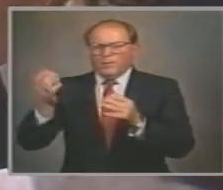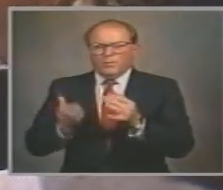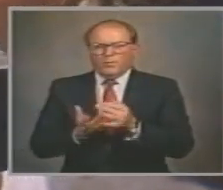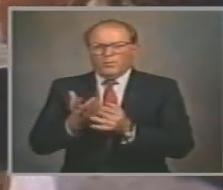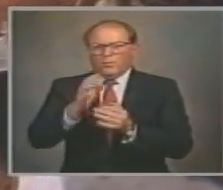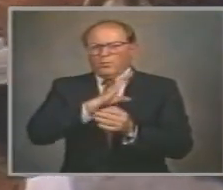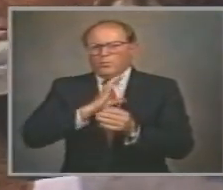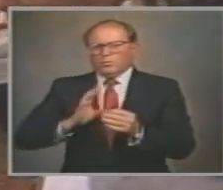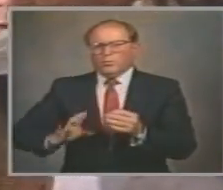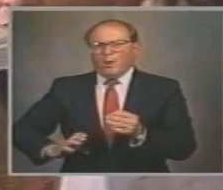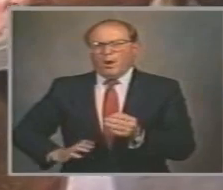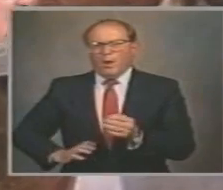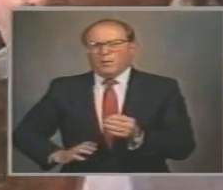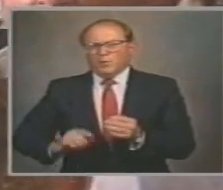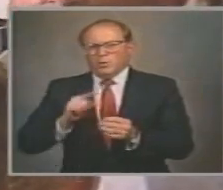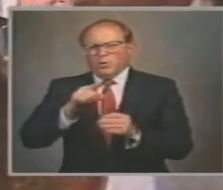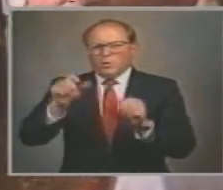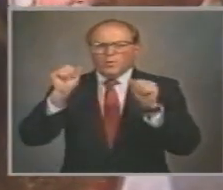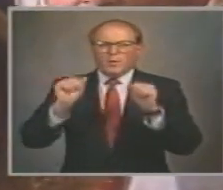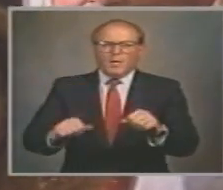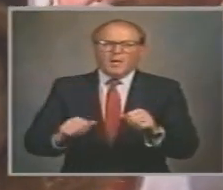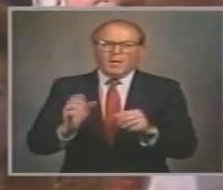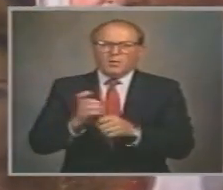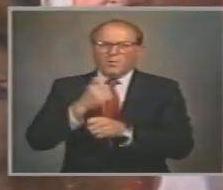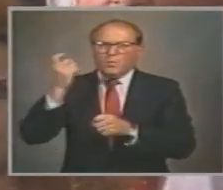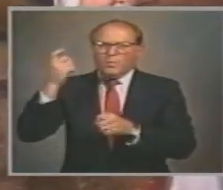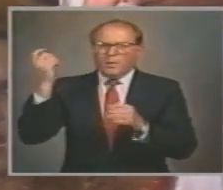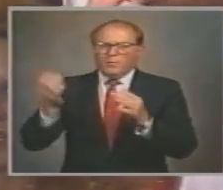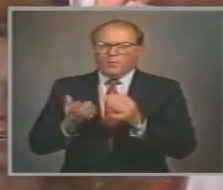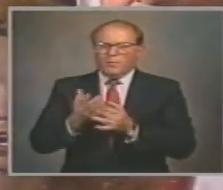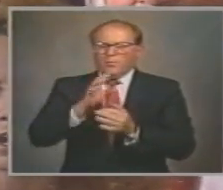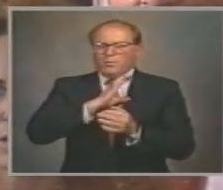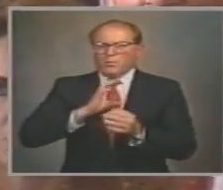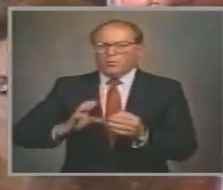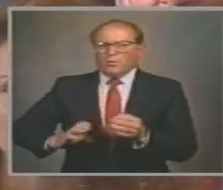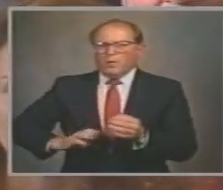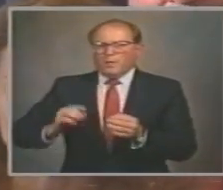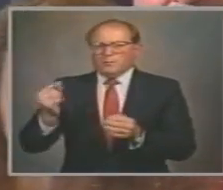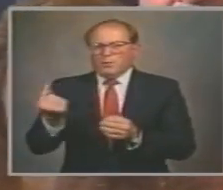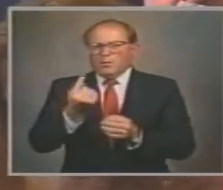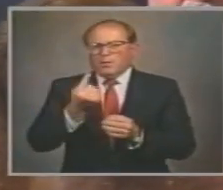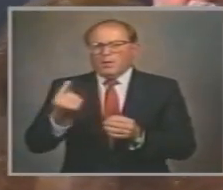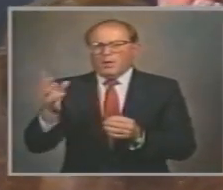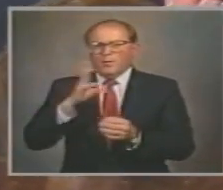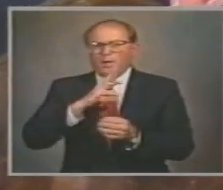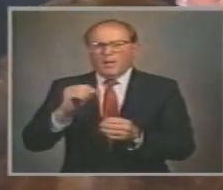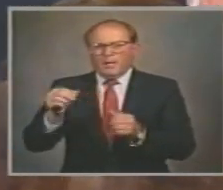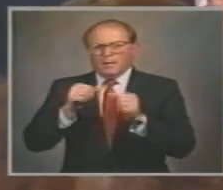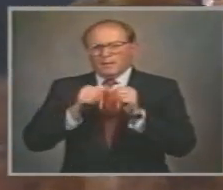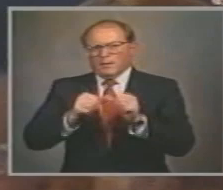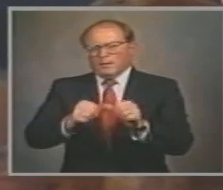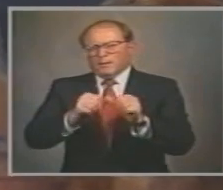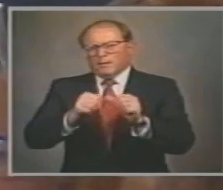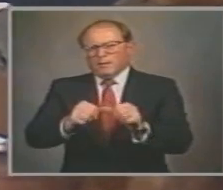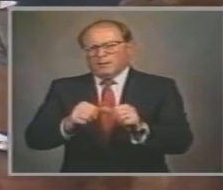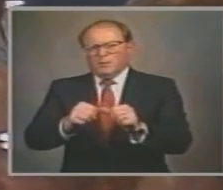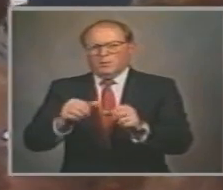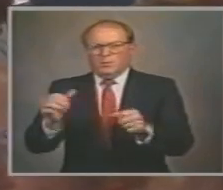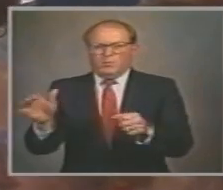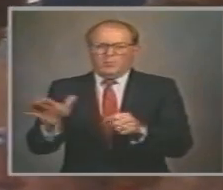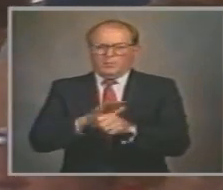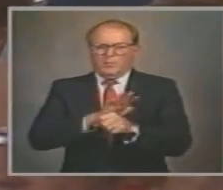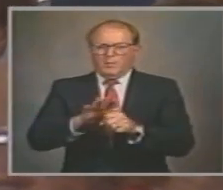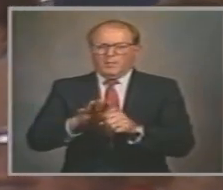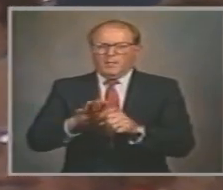You Christ alone You may come through Christ alone And stand entire at